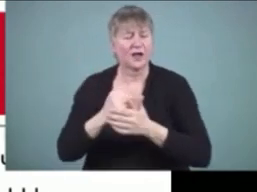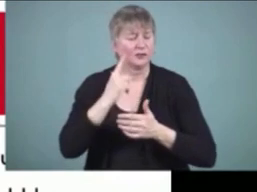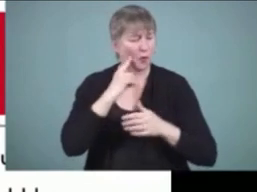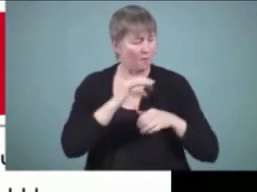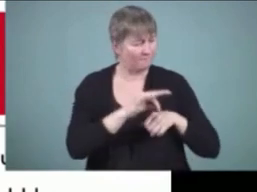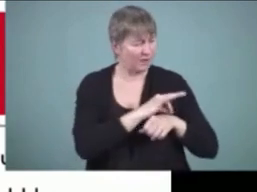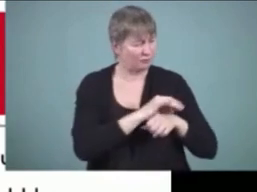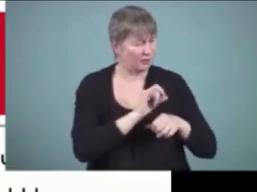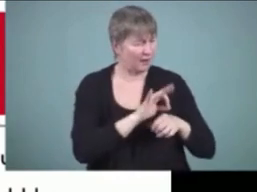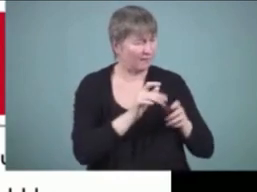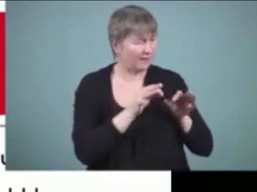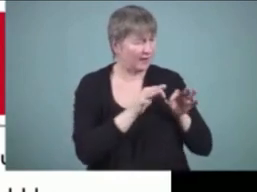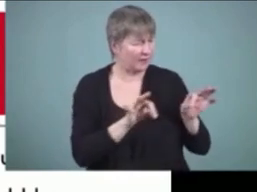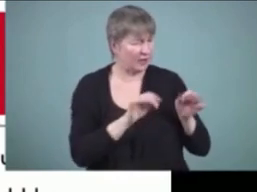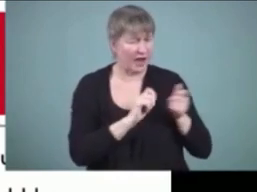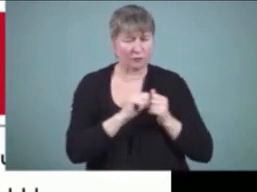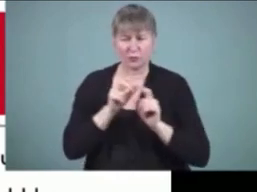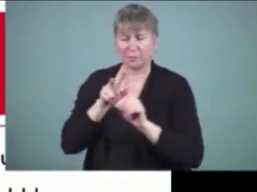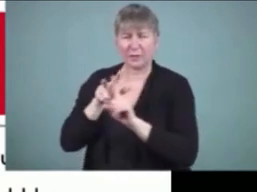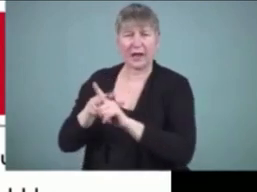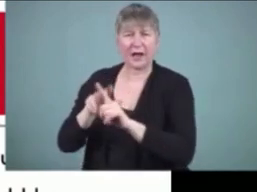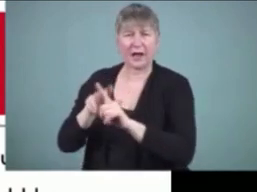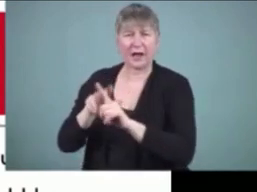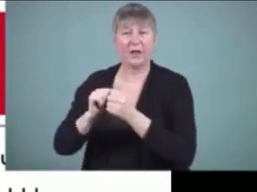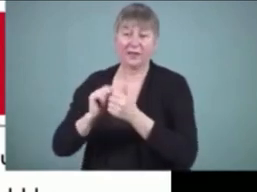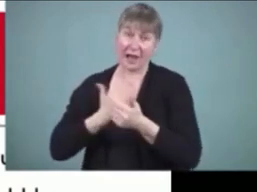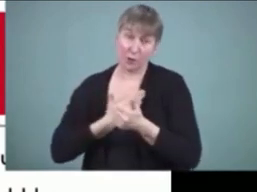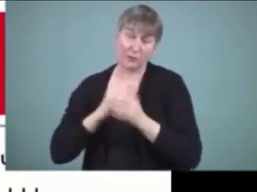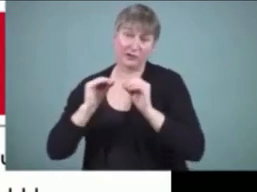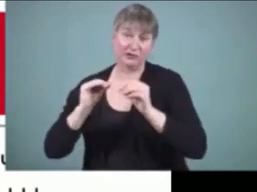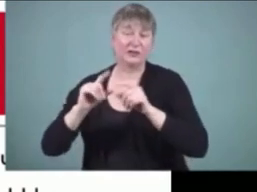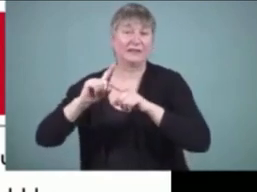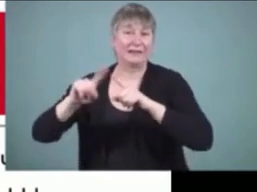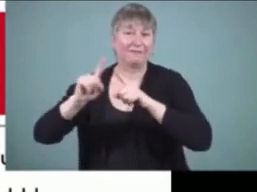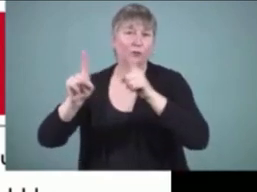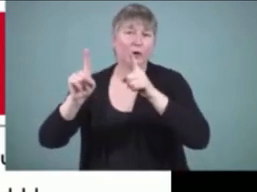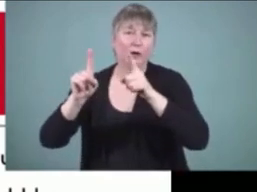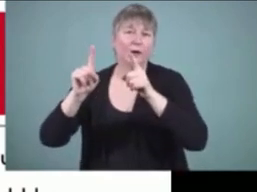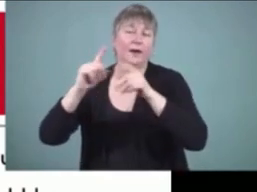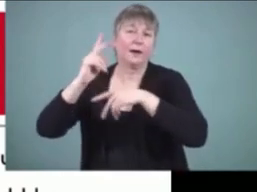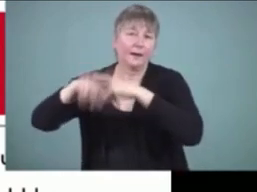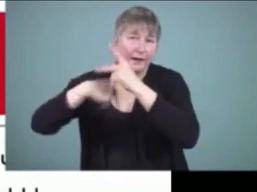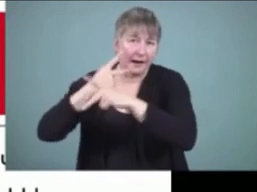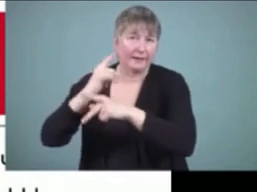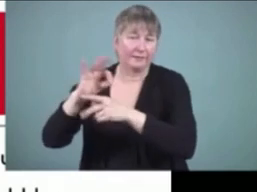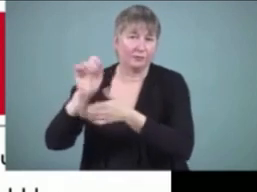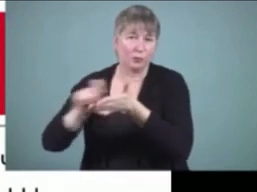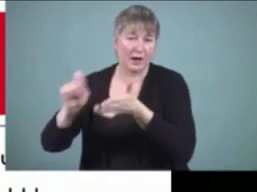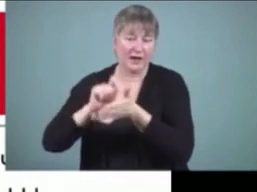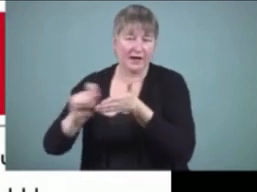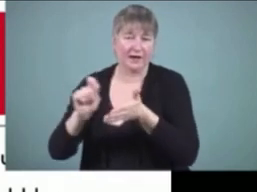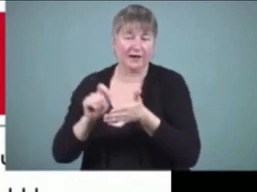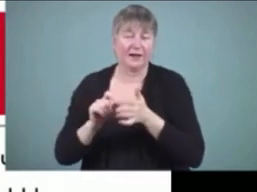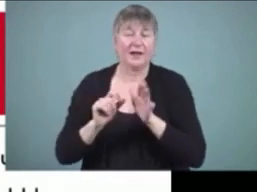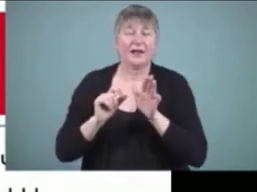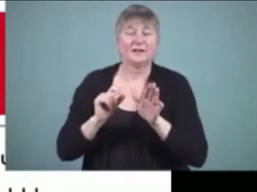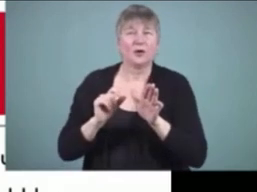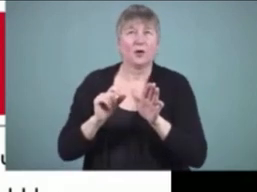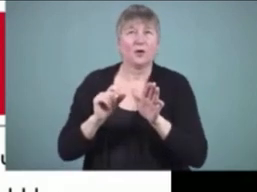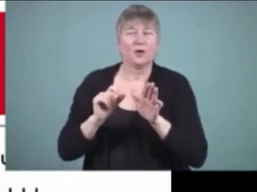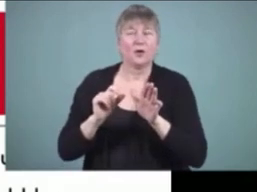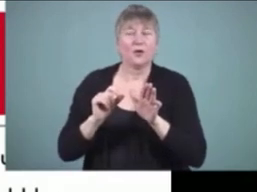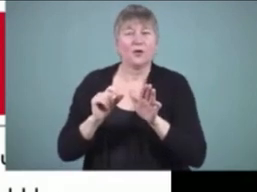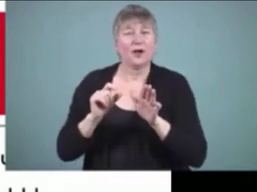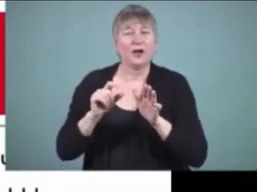they tie into the genres we're required to teach and how you can use writing across all of them. And remembering that